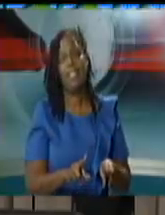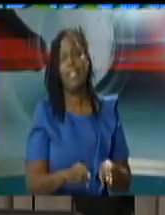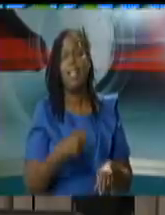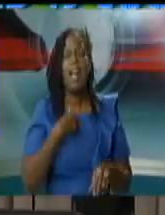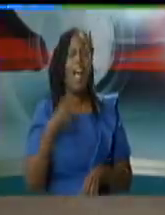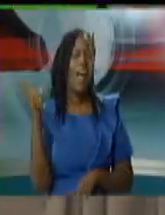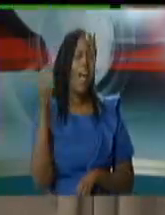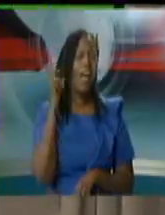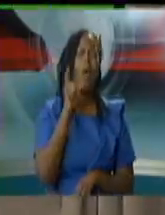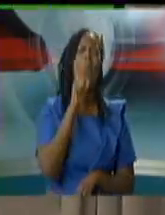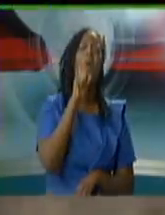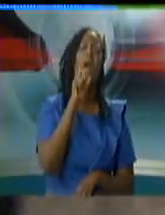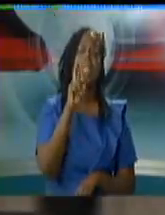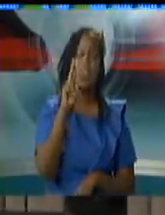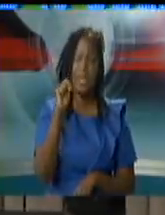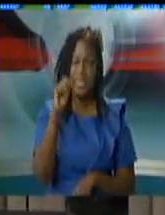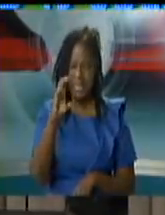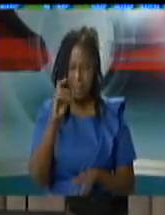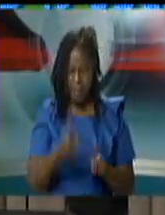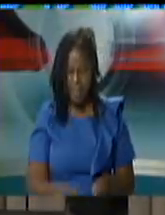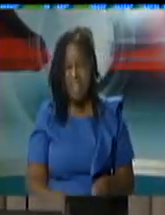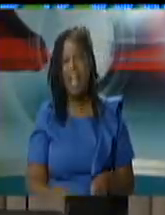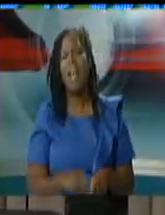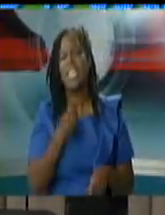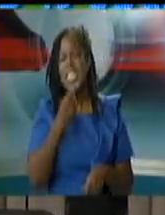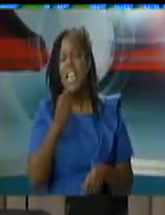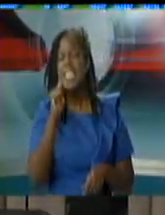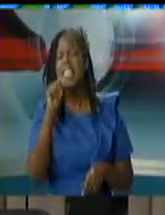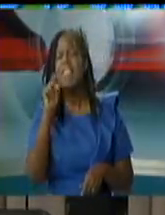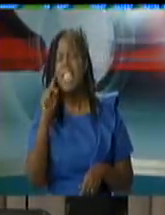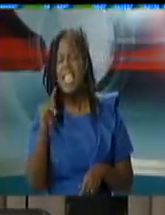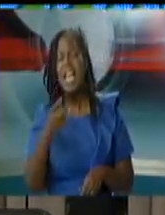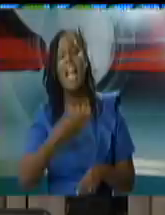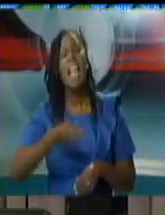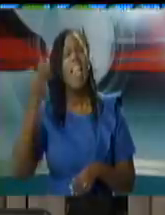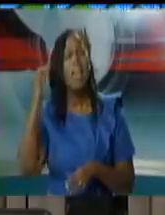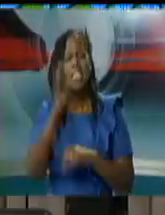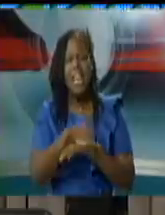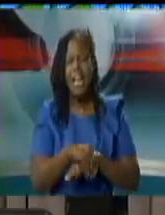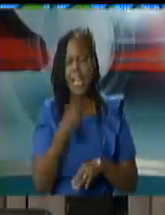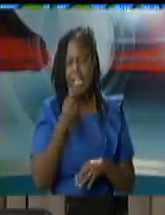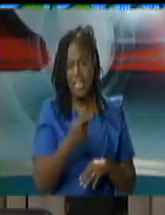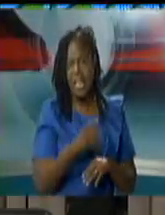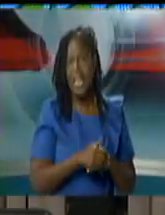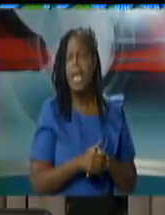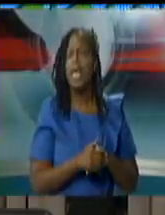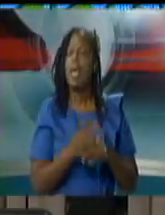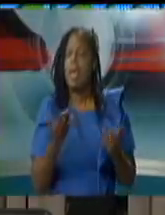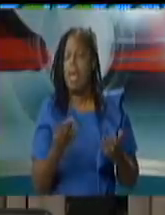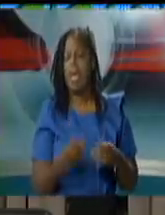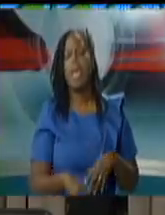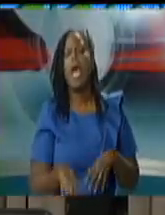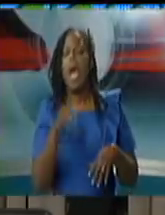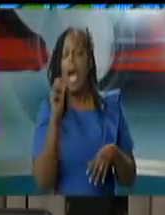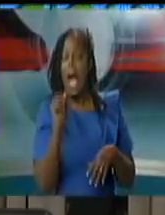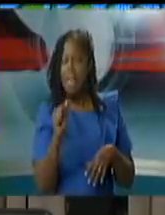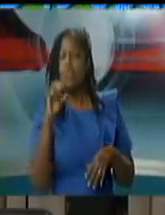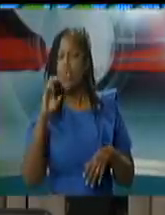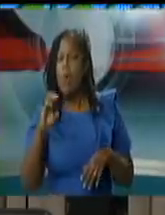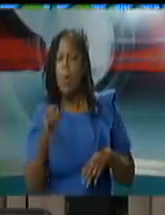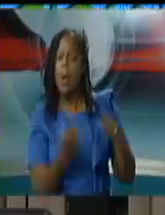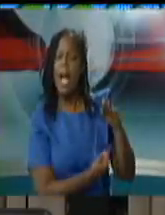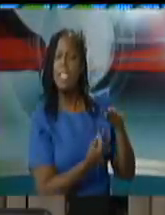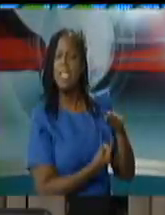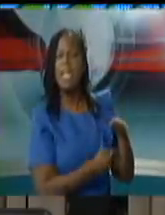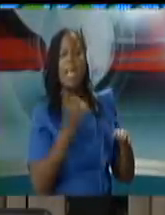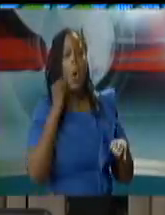person on tv last night saying well andrew como isolates at home why don't we do that here do you